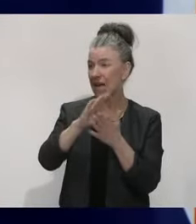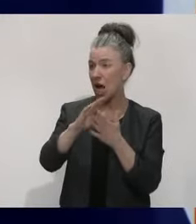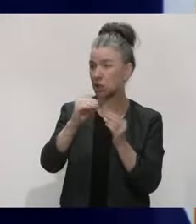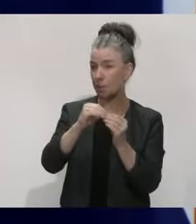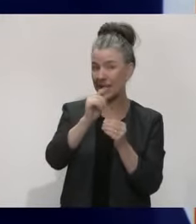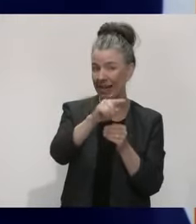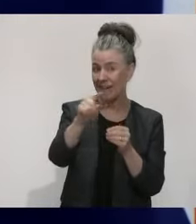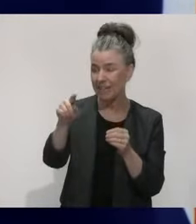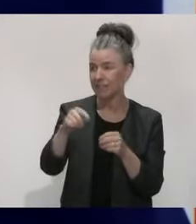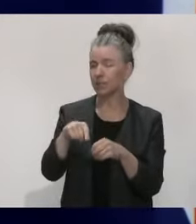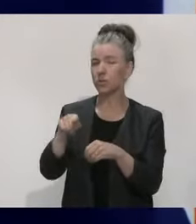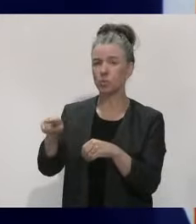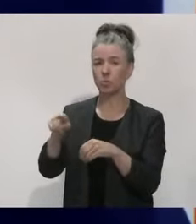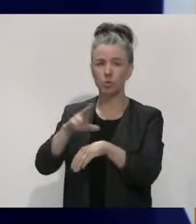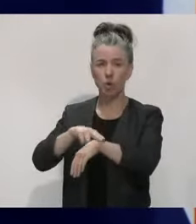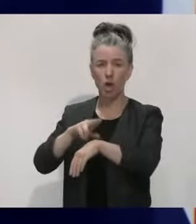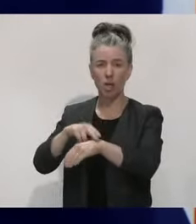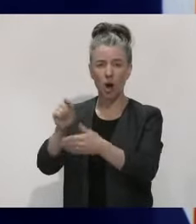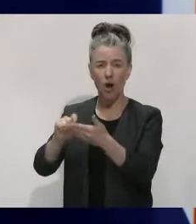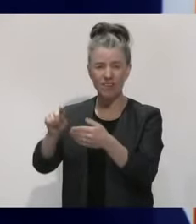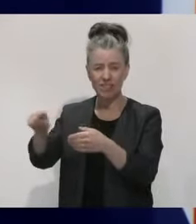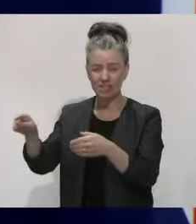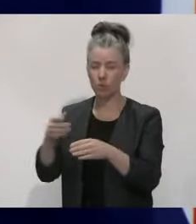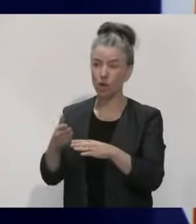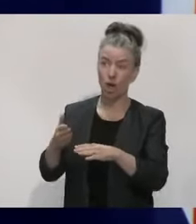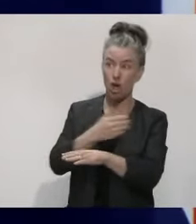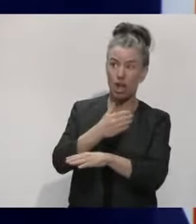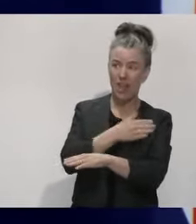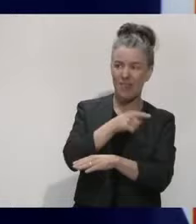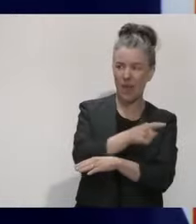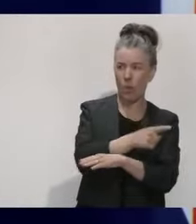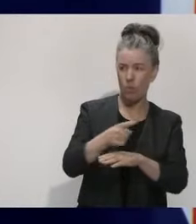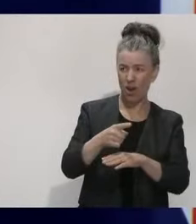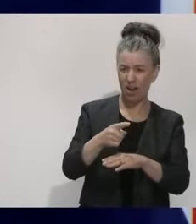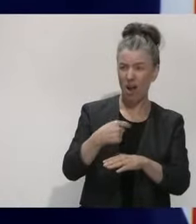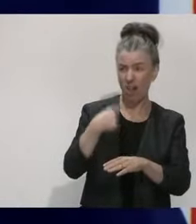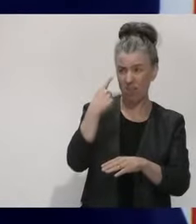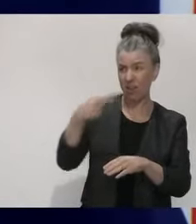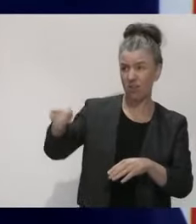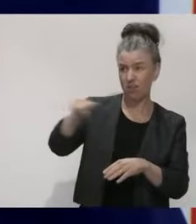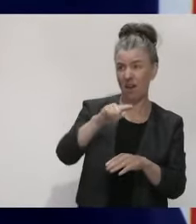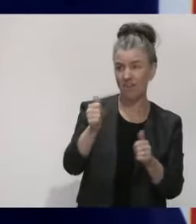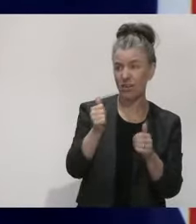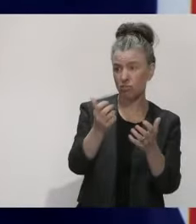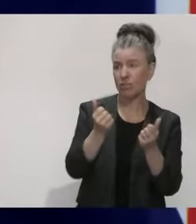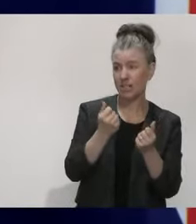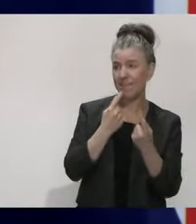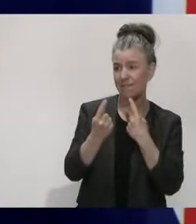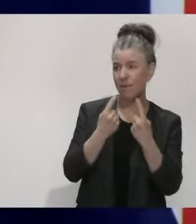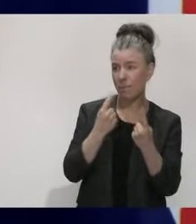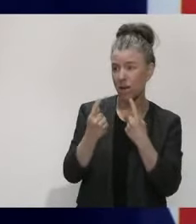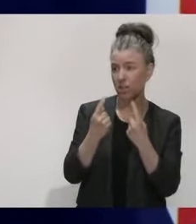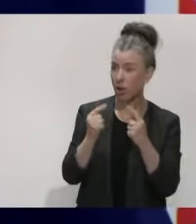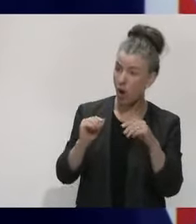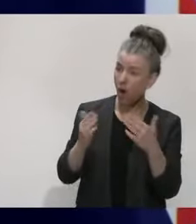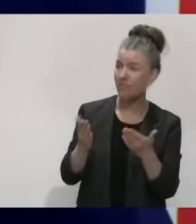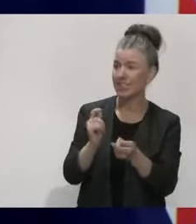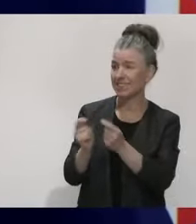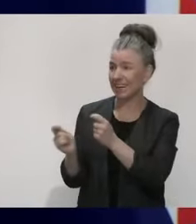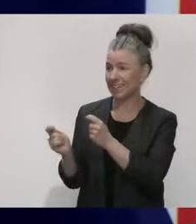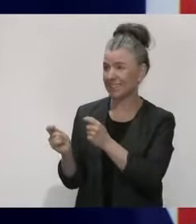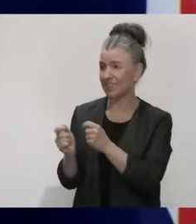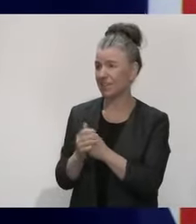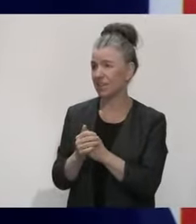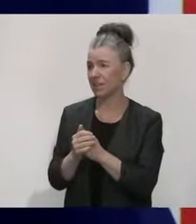earlier in the week. So quite, I'm confident that the message was getting out to those offering the testing, and that was guiding the offer of